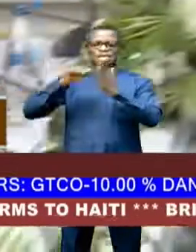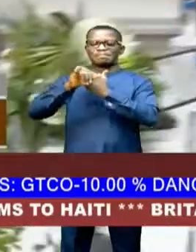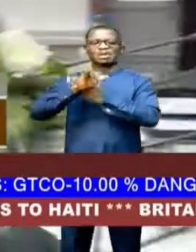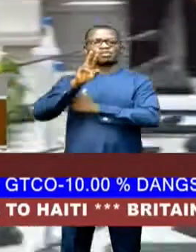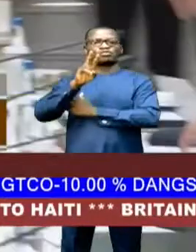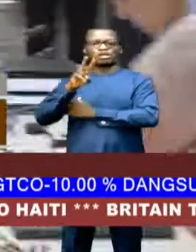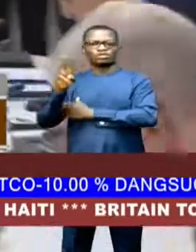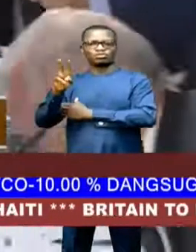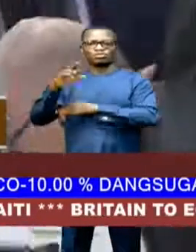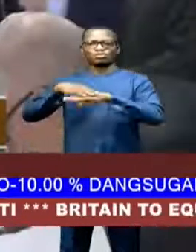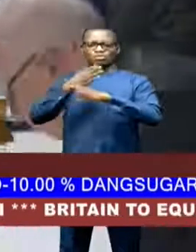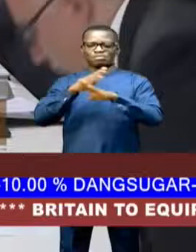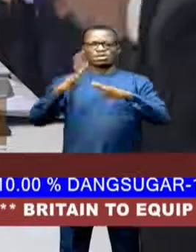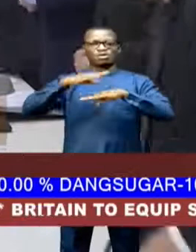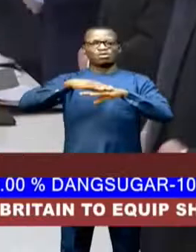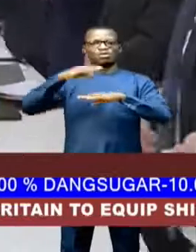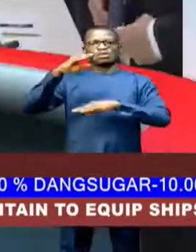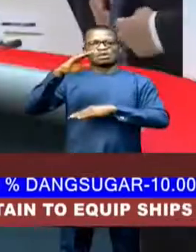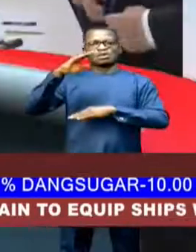on charges of terrorism.